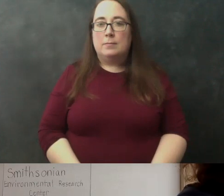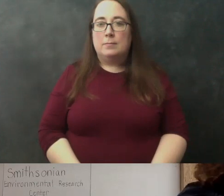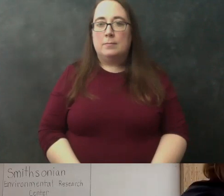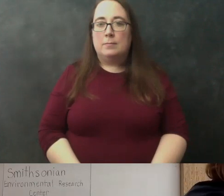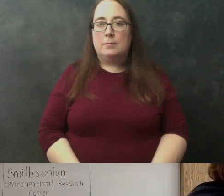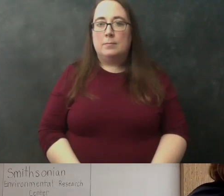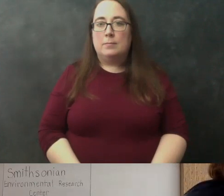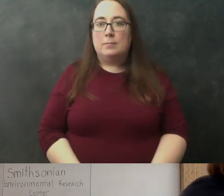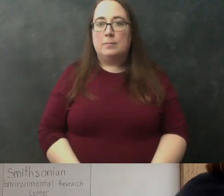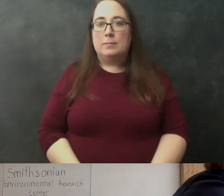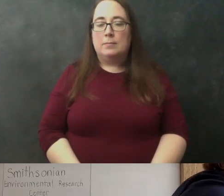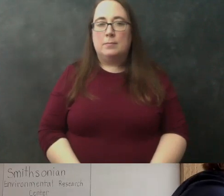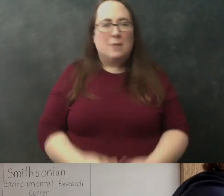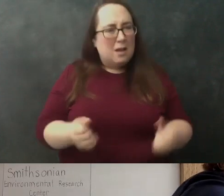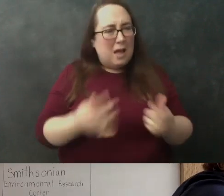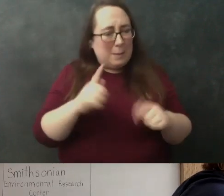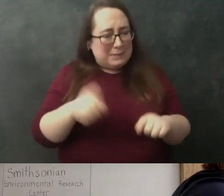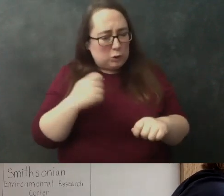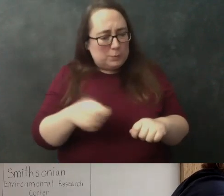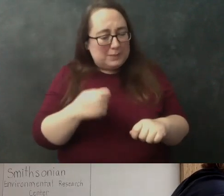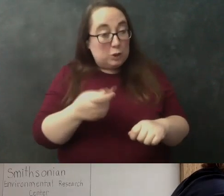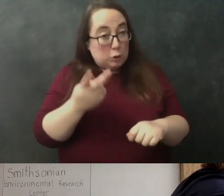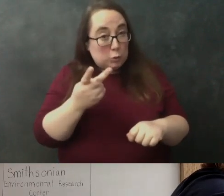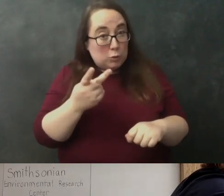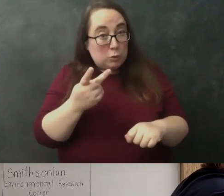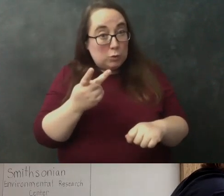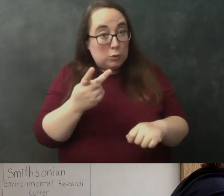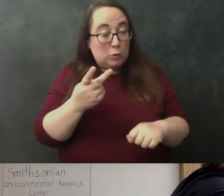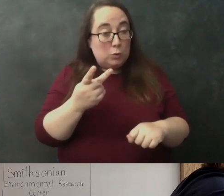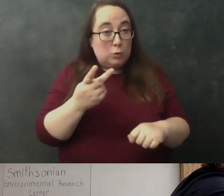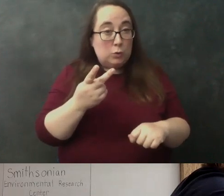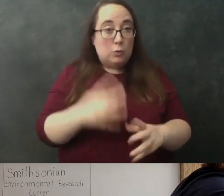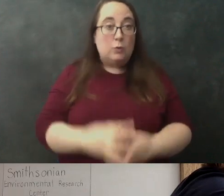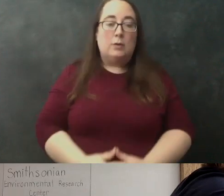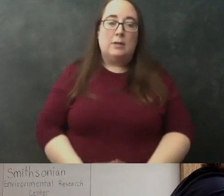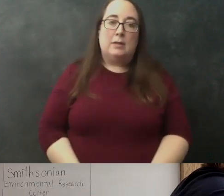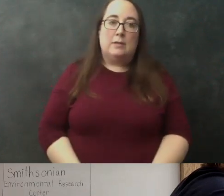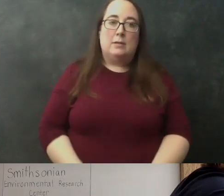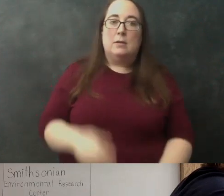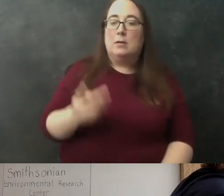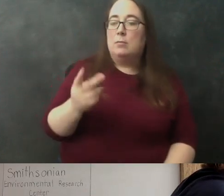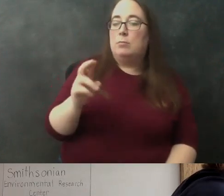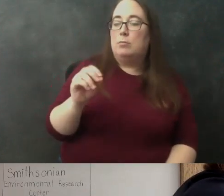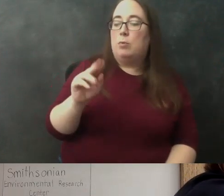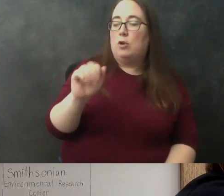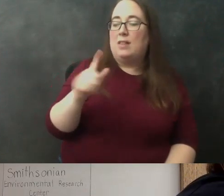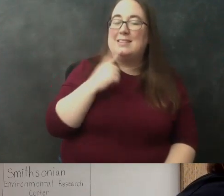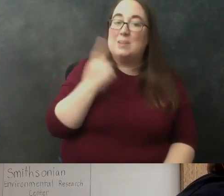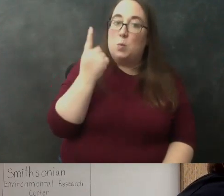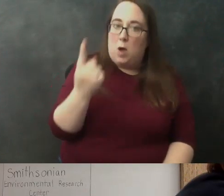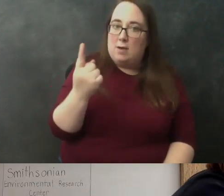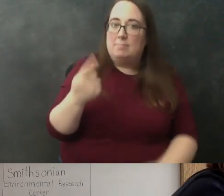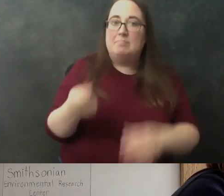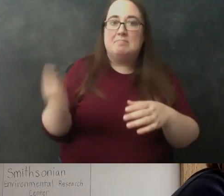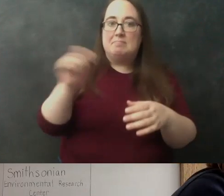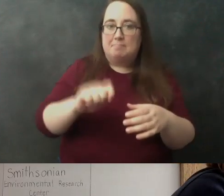how many scoops again katrina was it was it two uh so the protocol says one scoop of water okay one